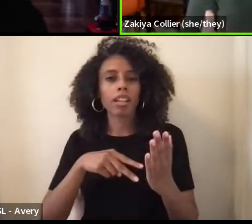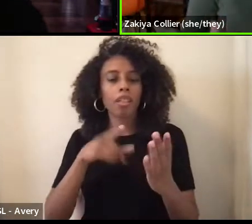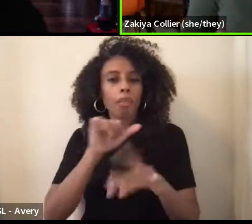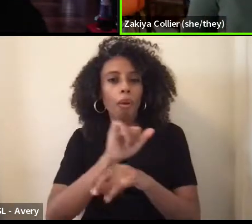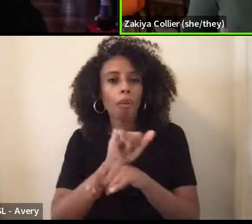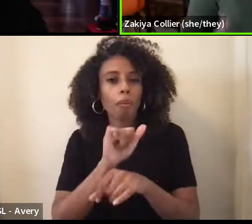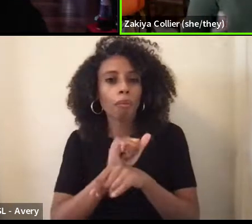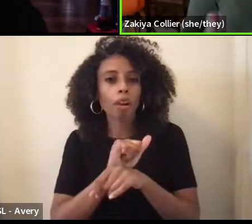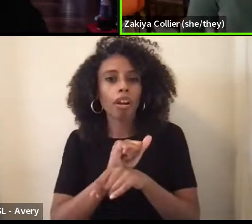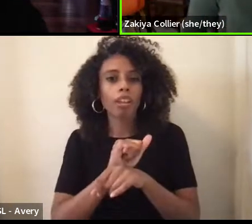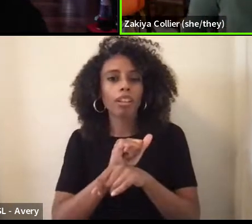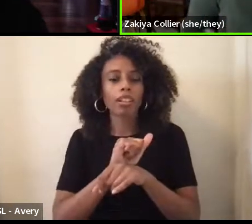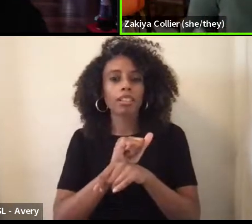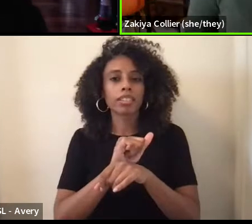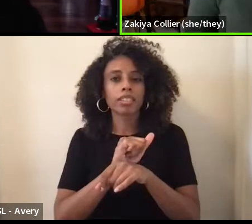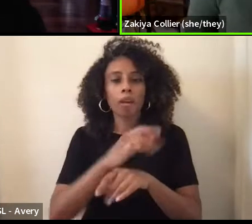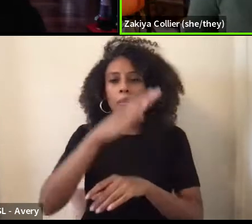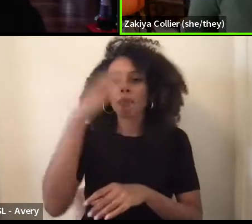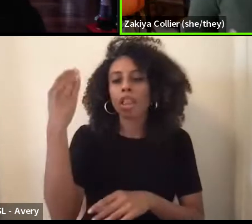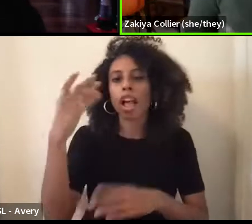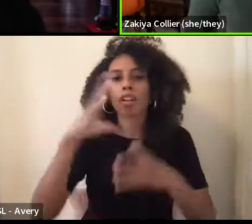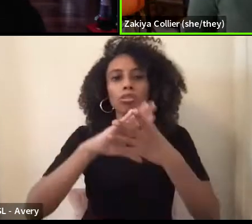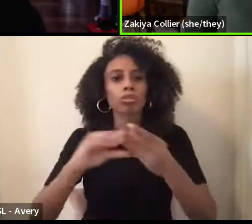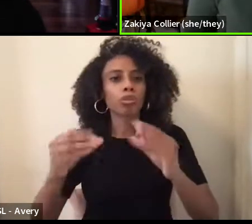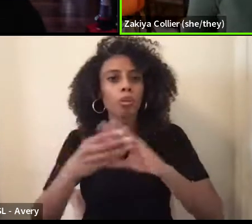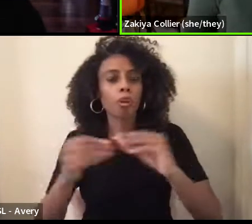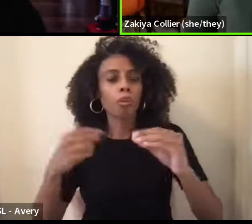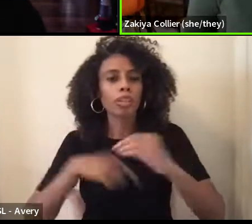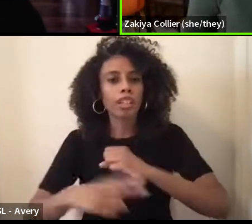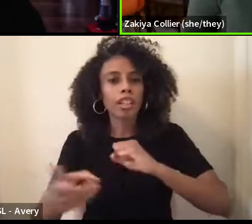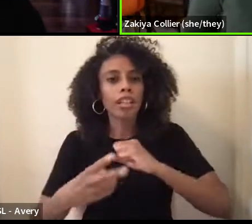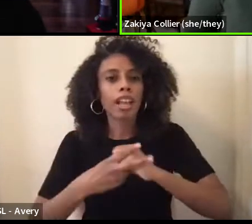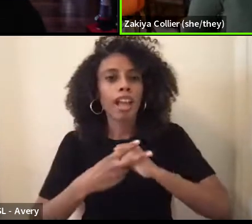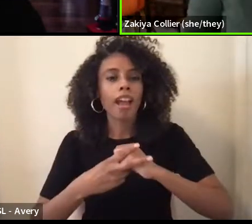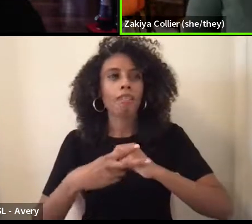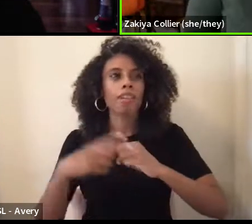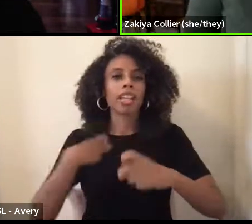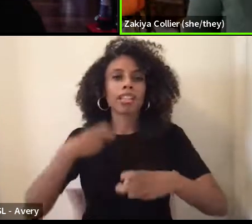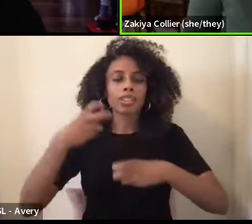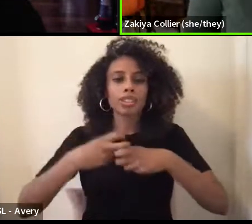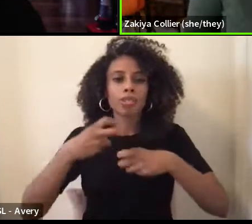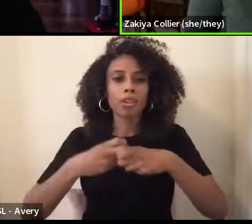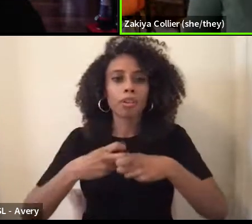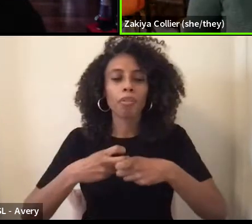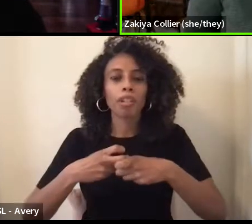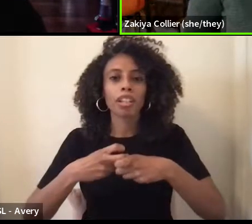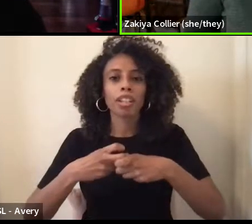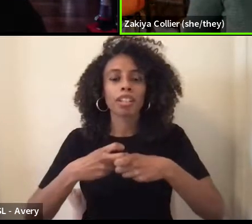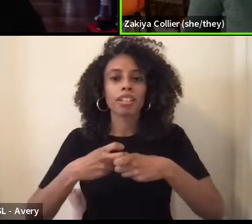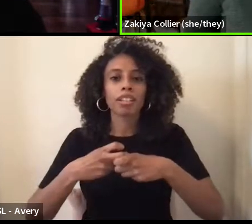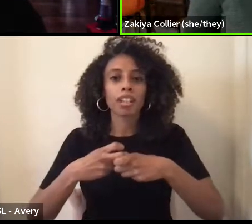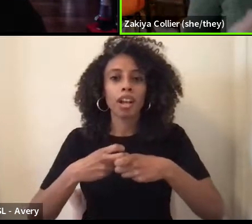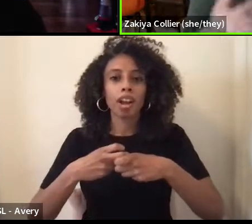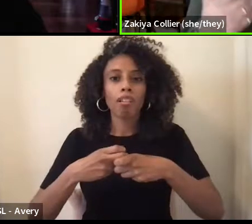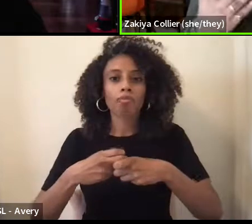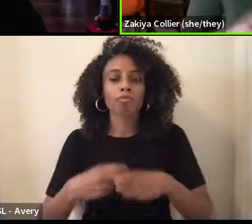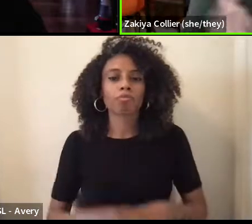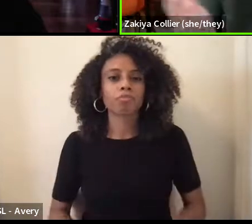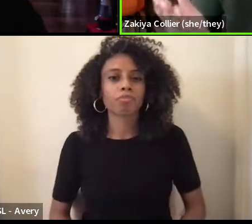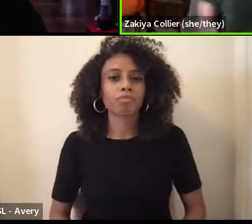of like uncovering black stories in the archive and the difficulty of doing that, um, because of